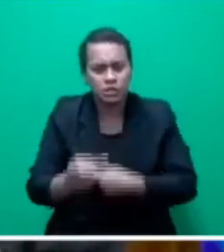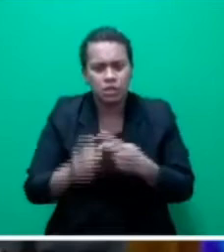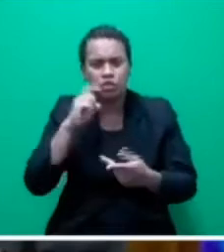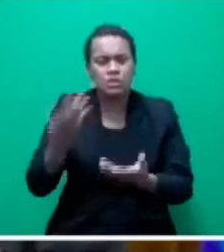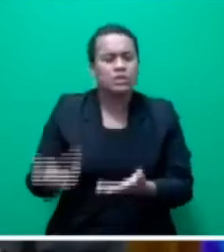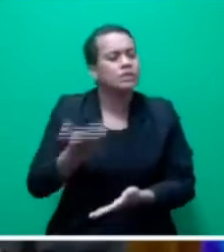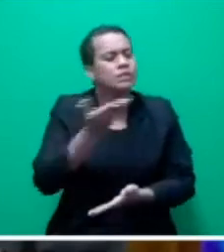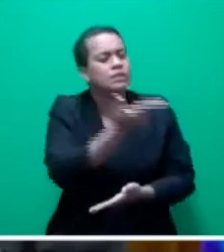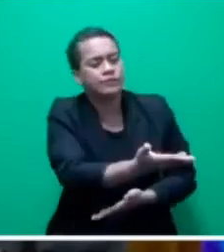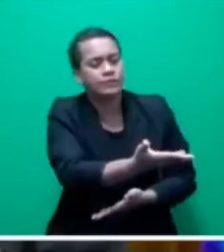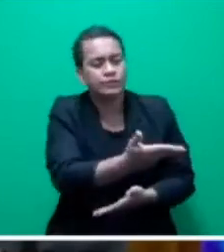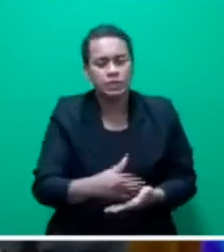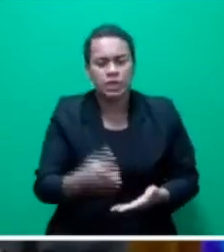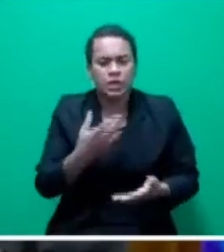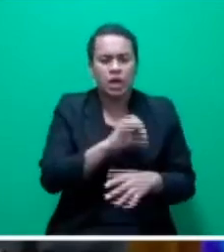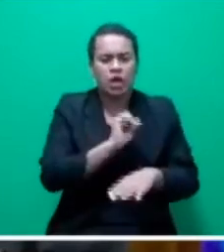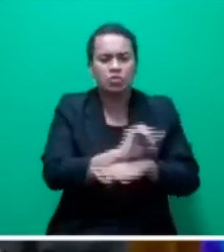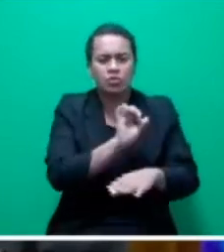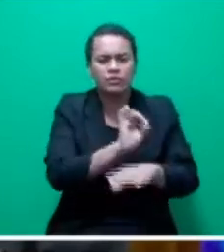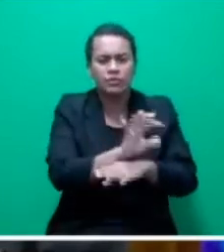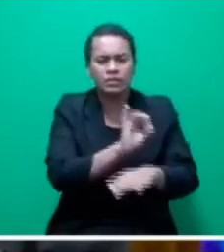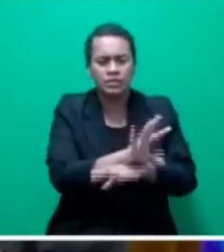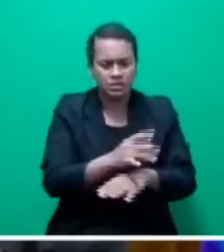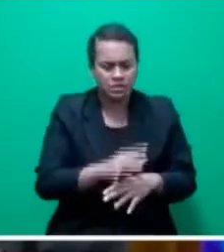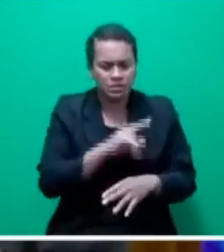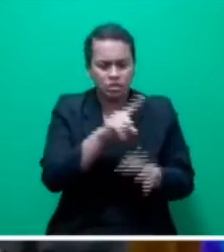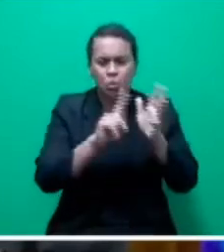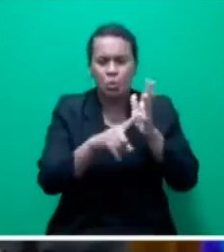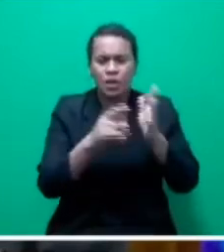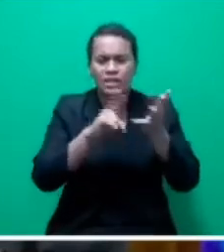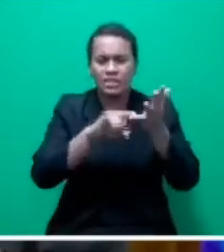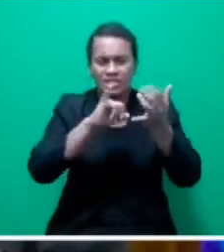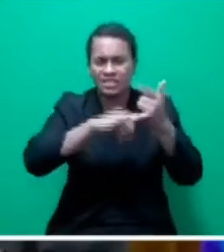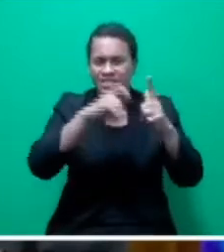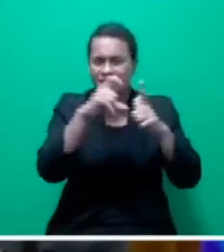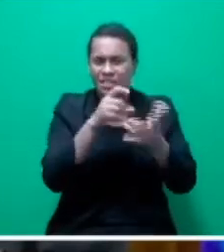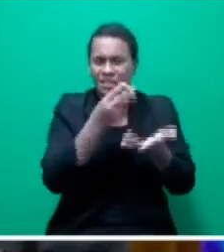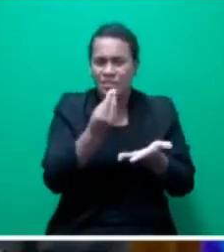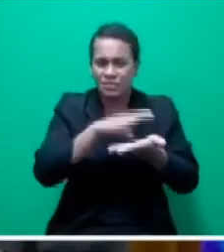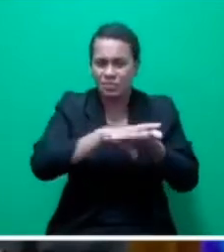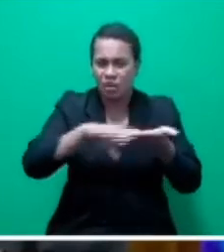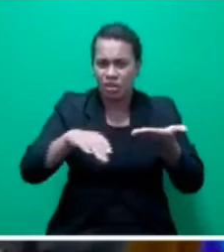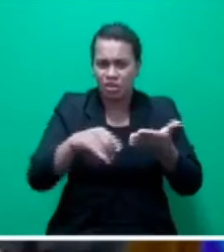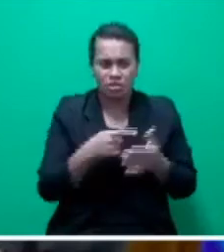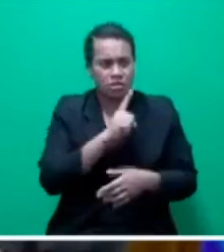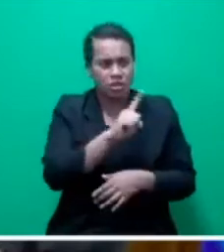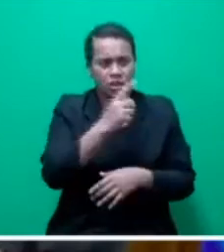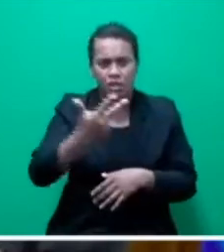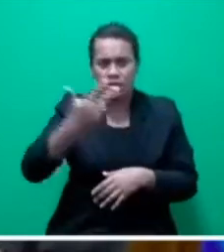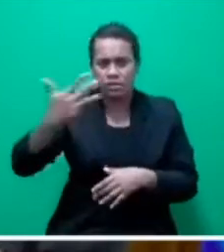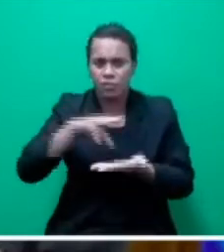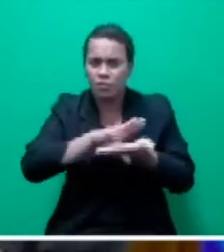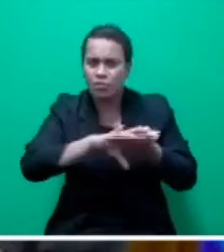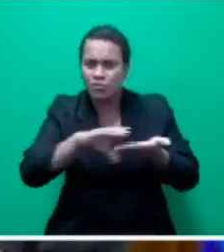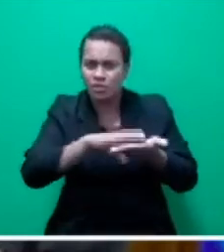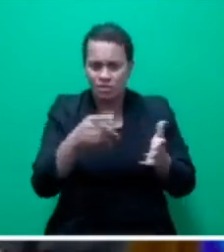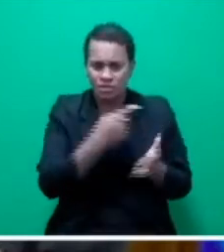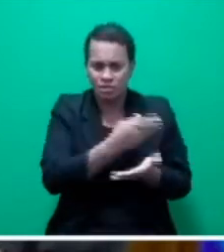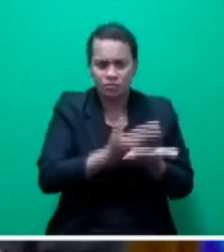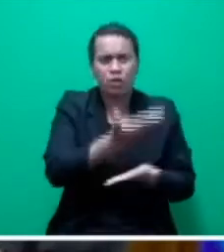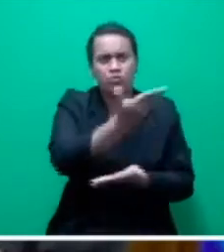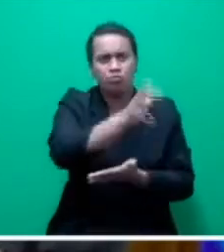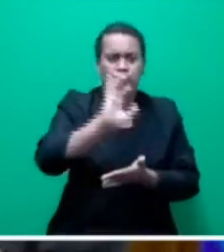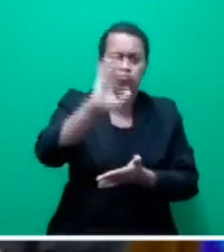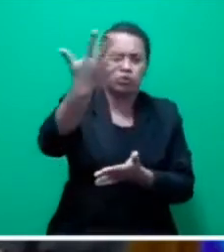a consultancy contract of USD 2.295 million, or at the time a little over 4.658